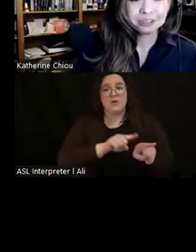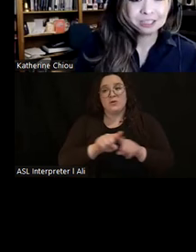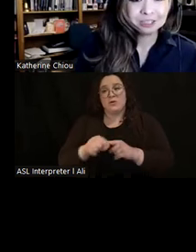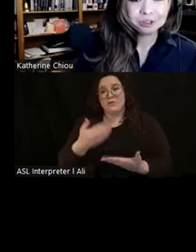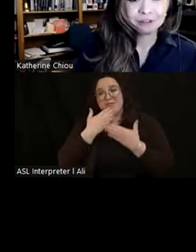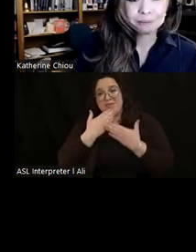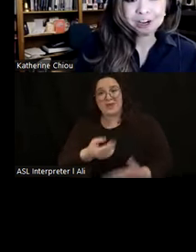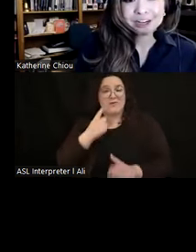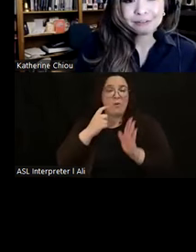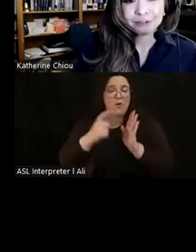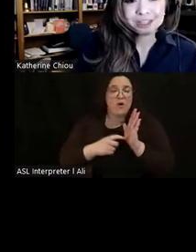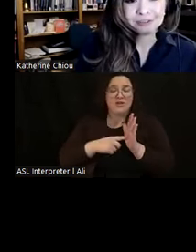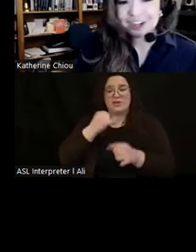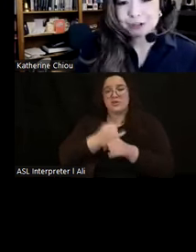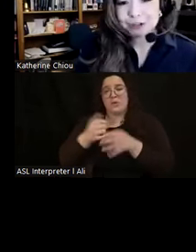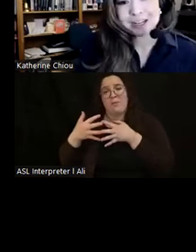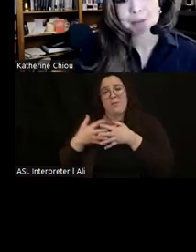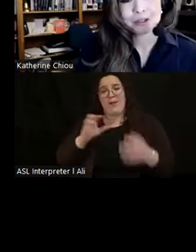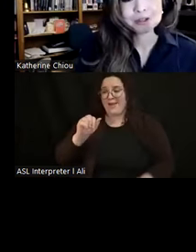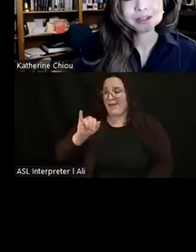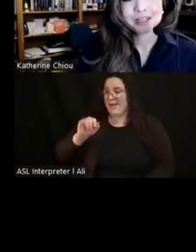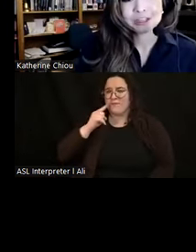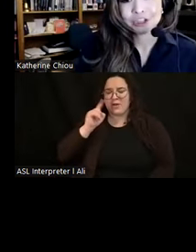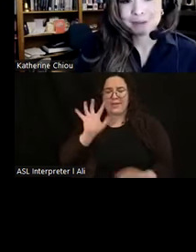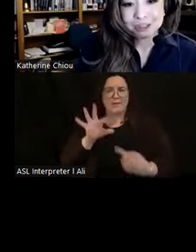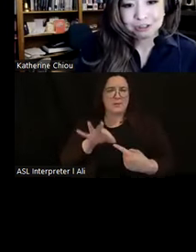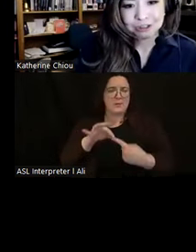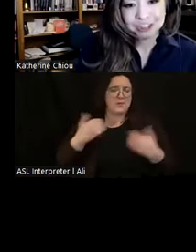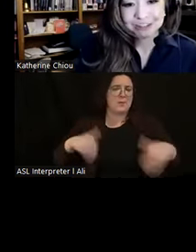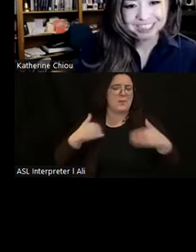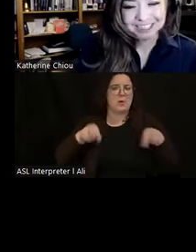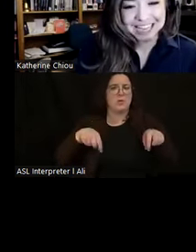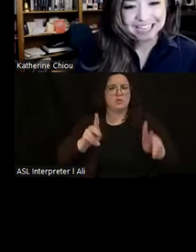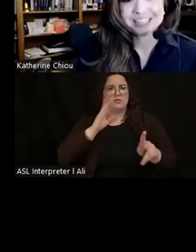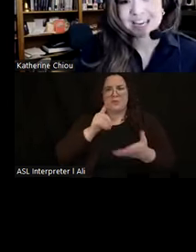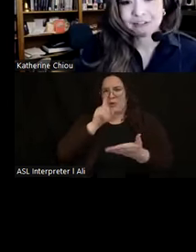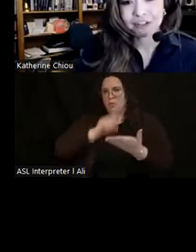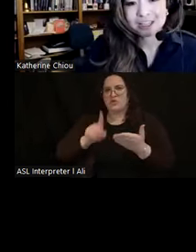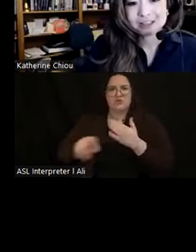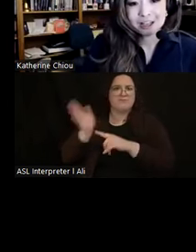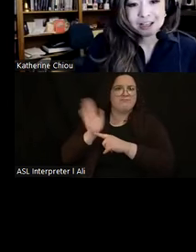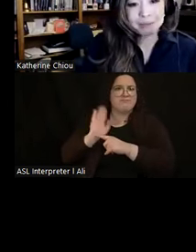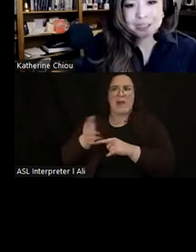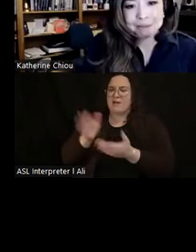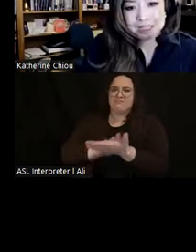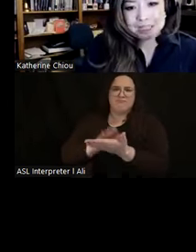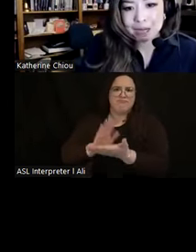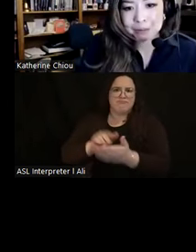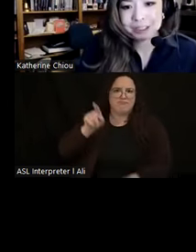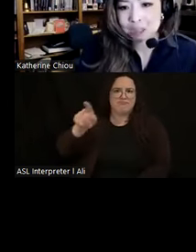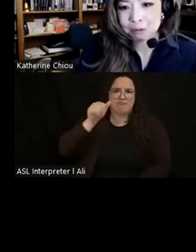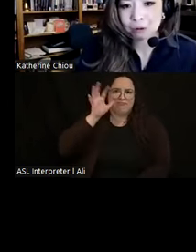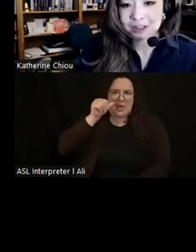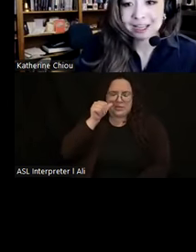Archaeological Institute of America for this very unique opportunity to share my research. I really can't say enough good things about the amazing